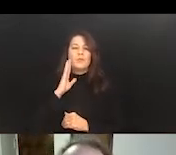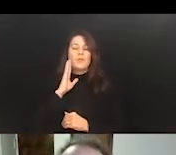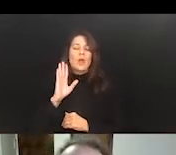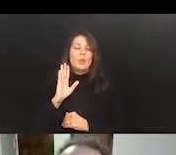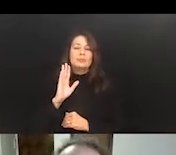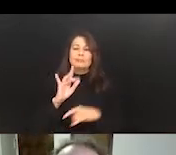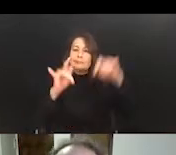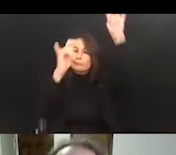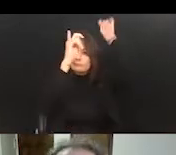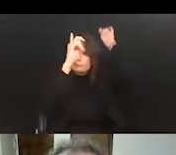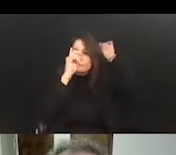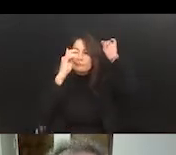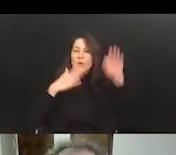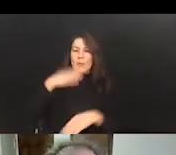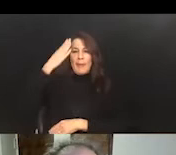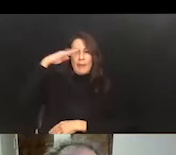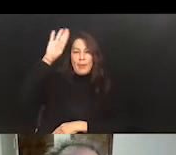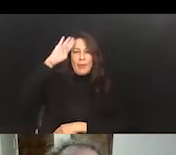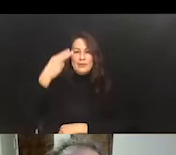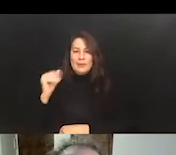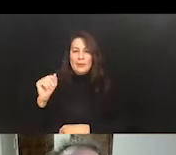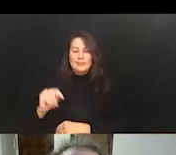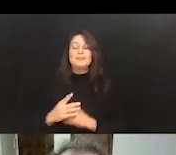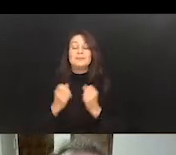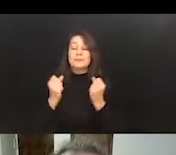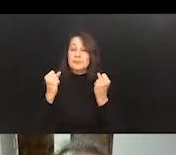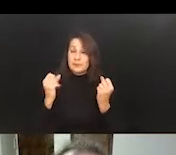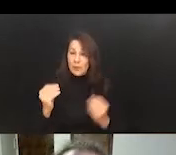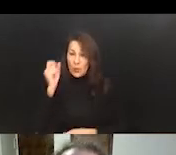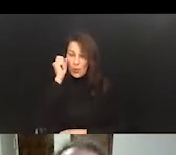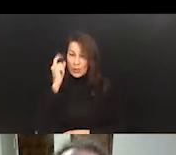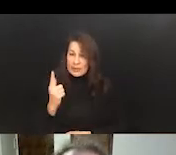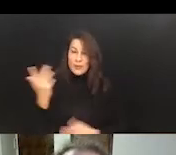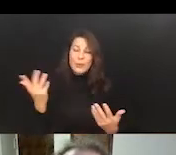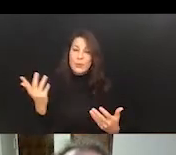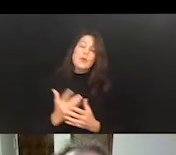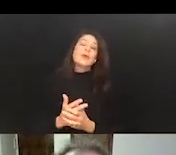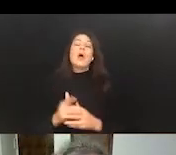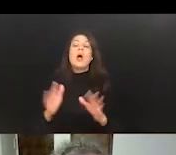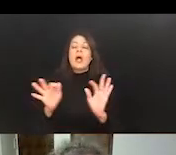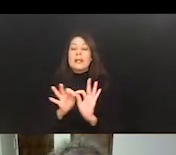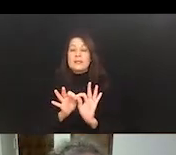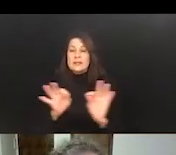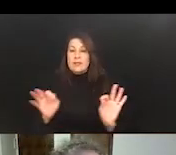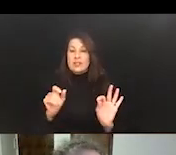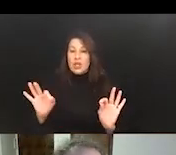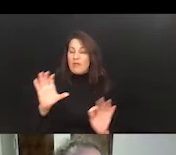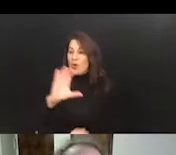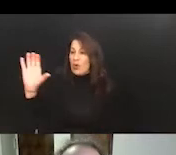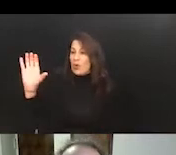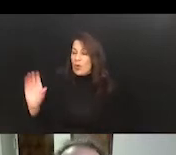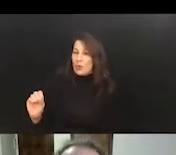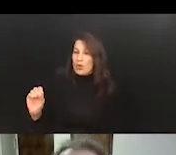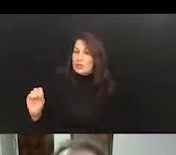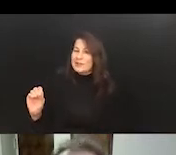hat on. And it's important to understand that the definition of a corporation has been